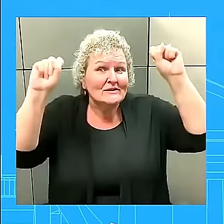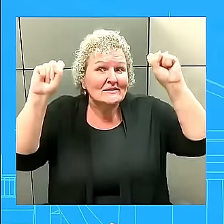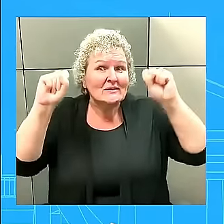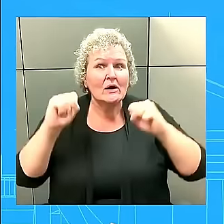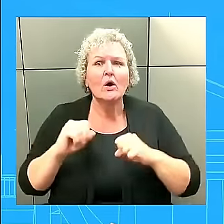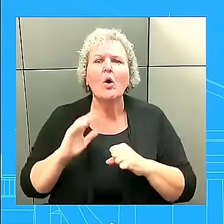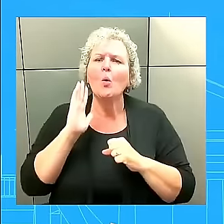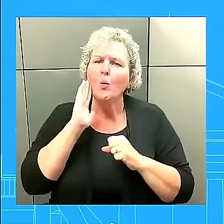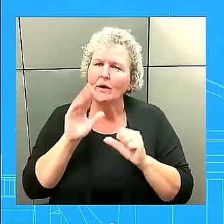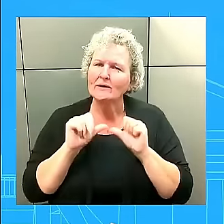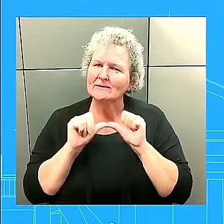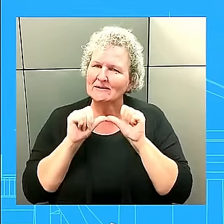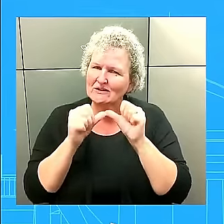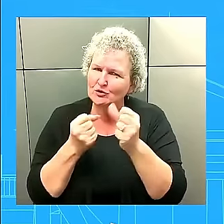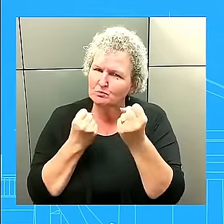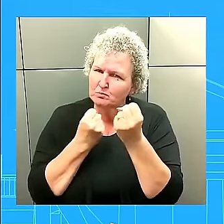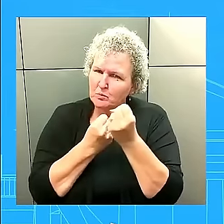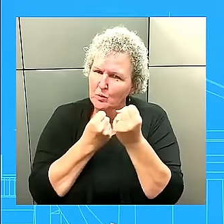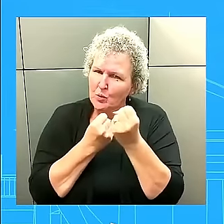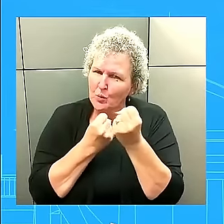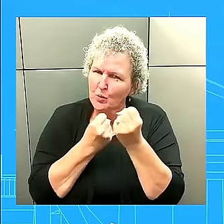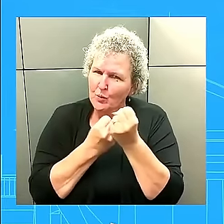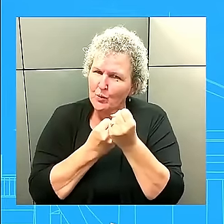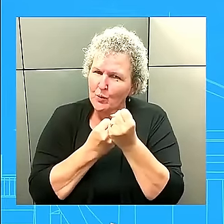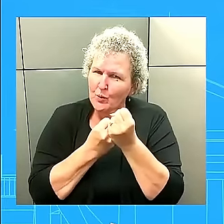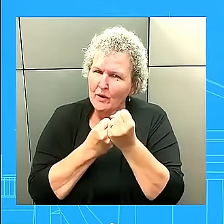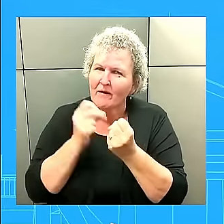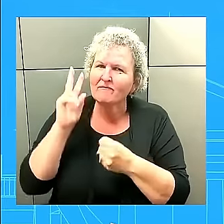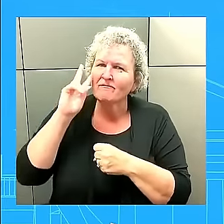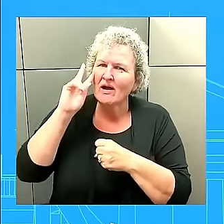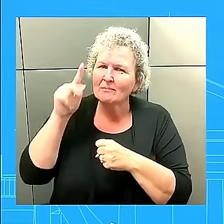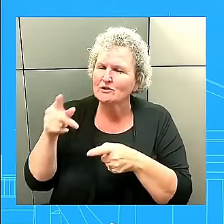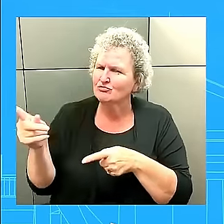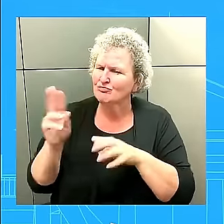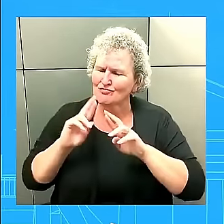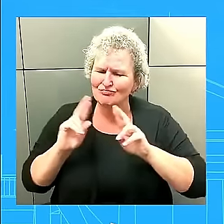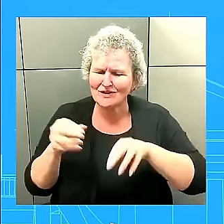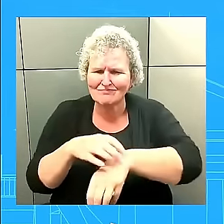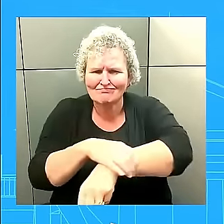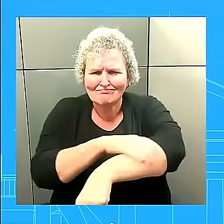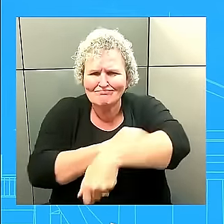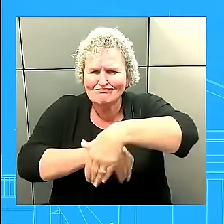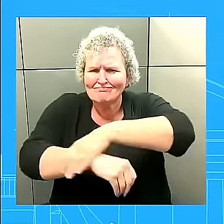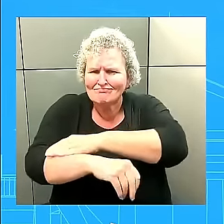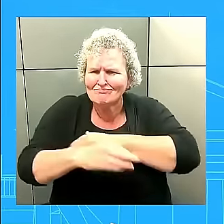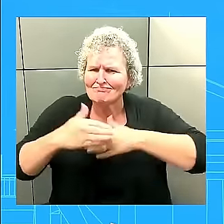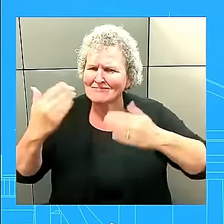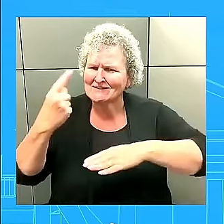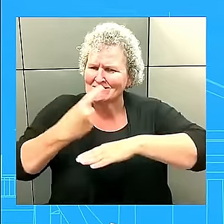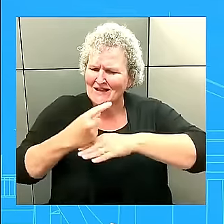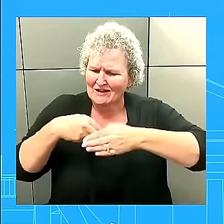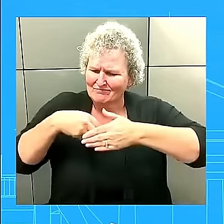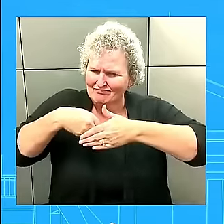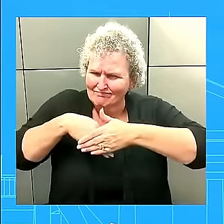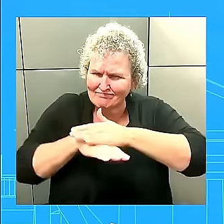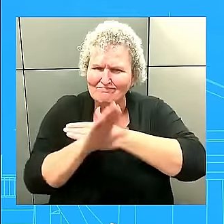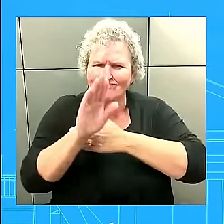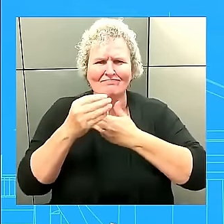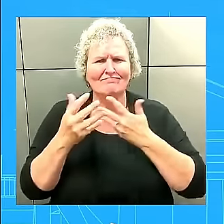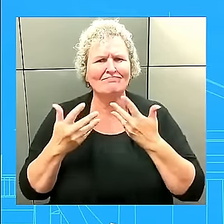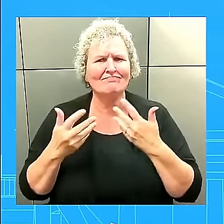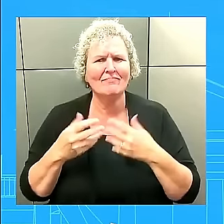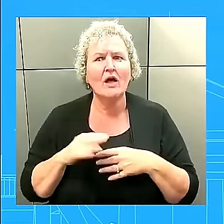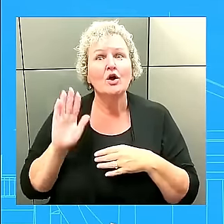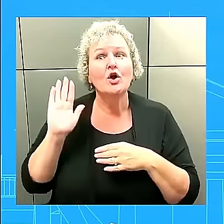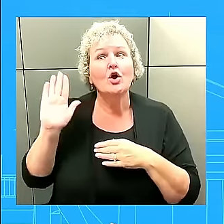that she is ready to lead on day one. Uh, and you don't have to just look at her record, uh, with him